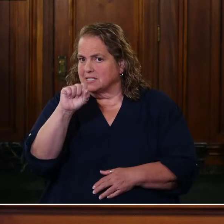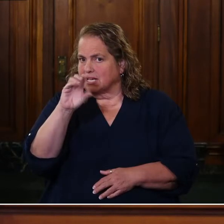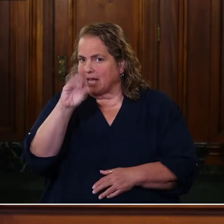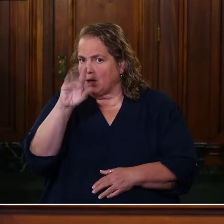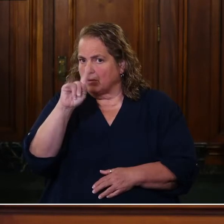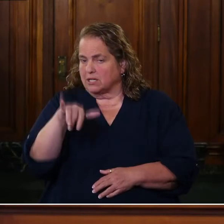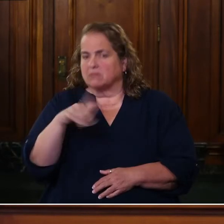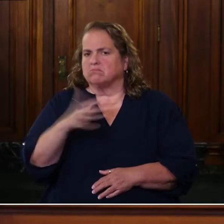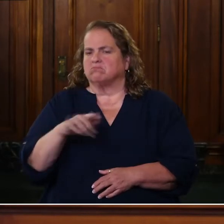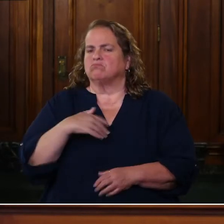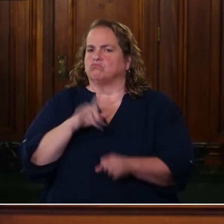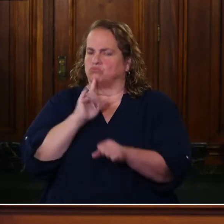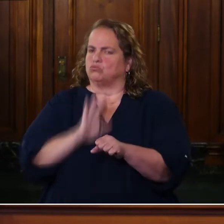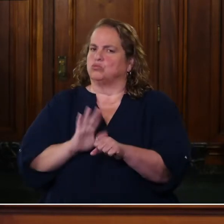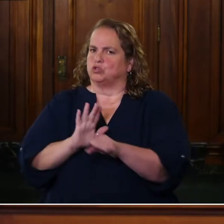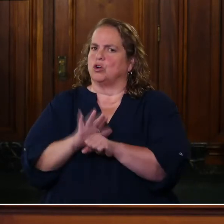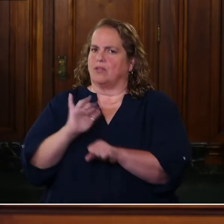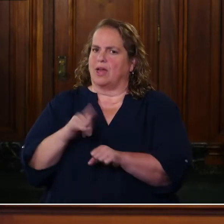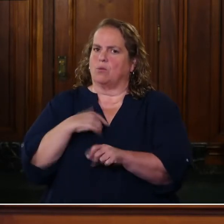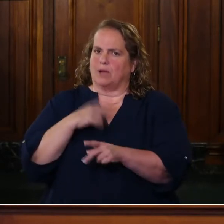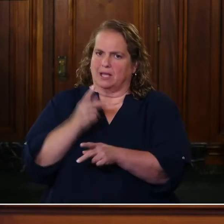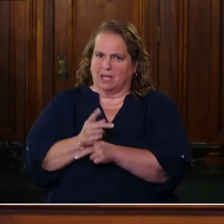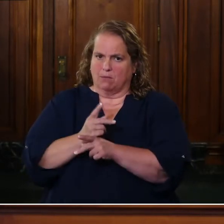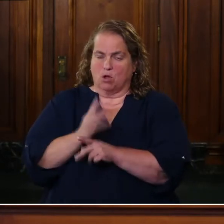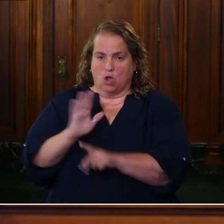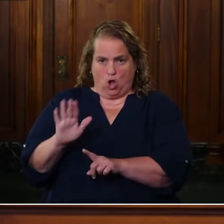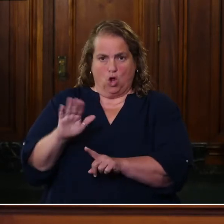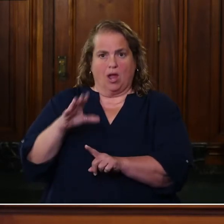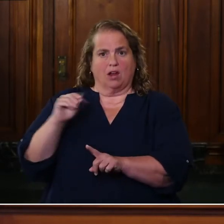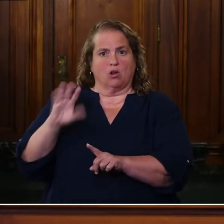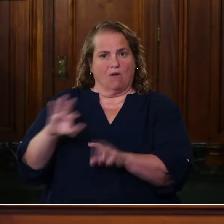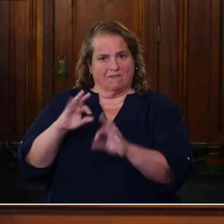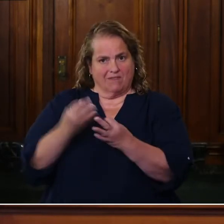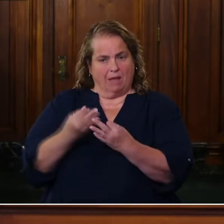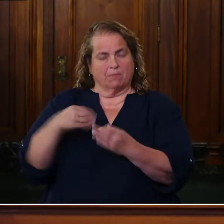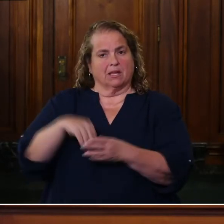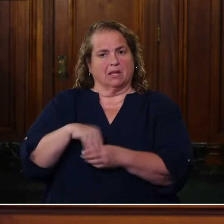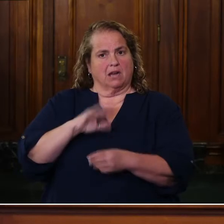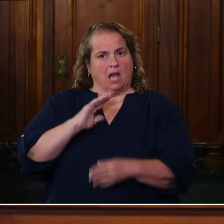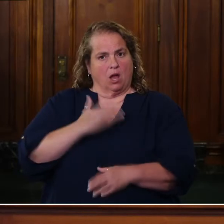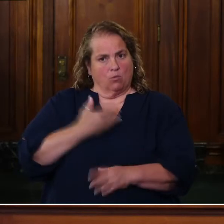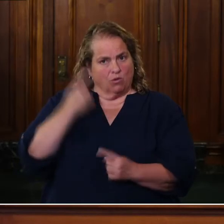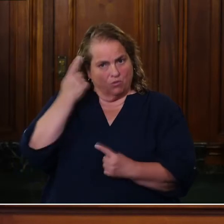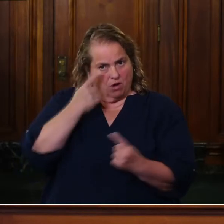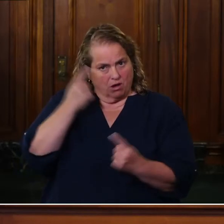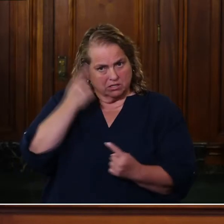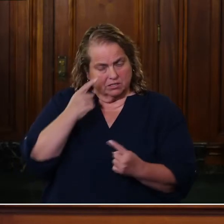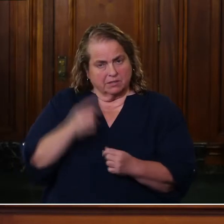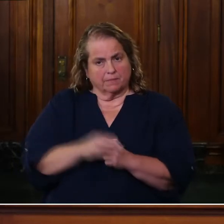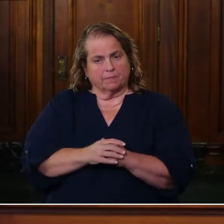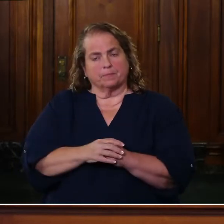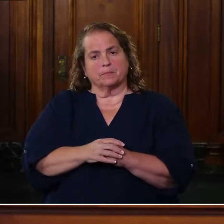Let's ensure that we keep her and her family in our thoughts.